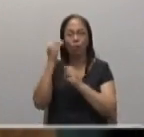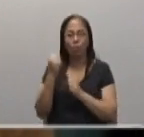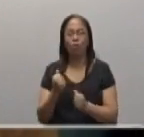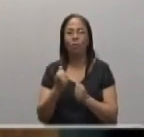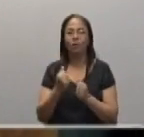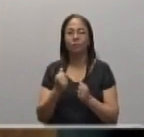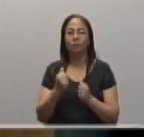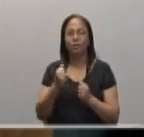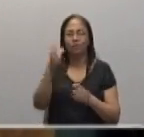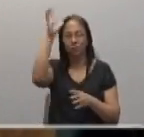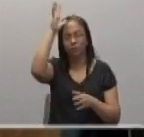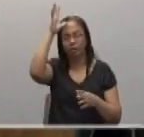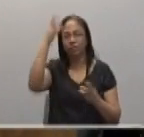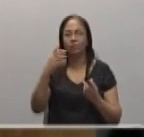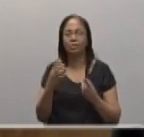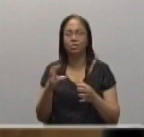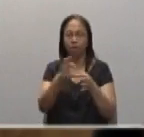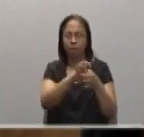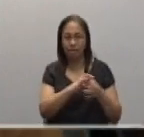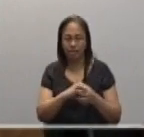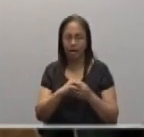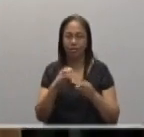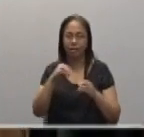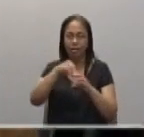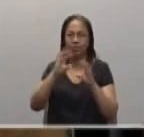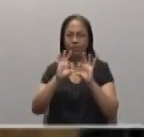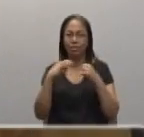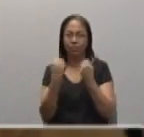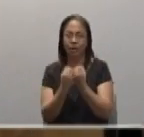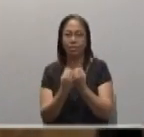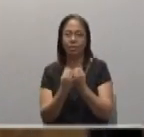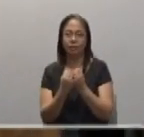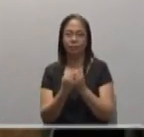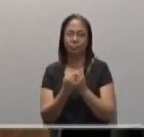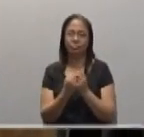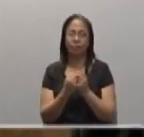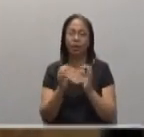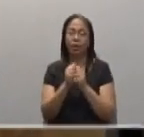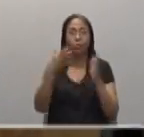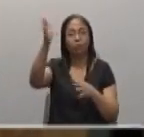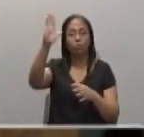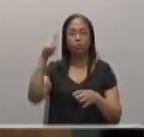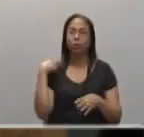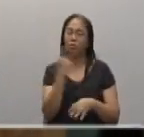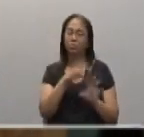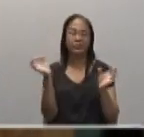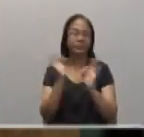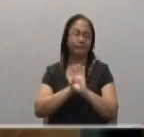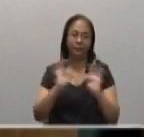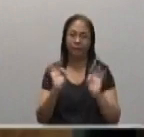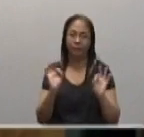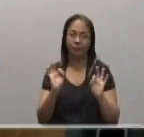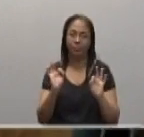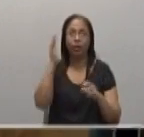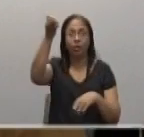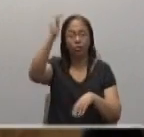of reconciliation. And we became aware that without God, we cannot do nothing. So that we are called to obey. We